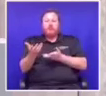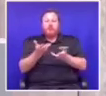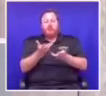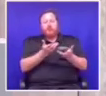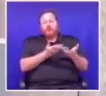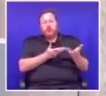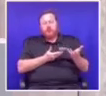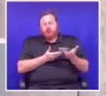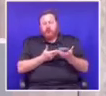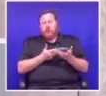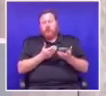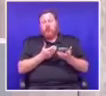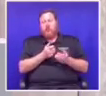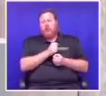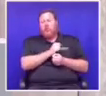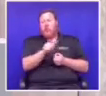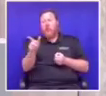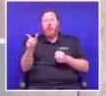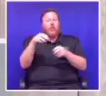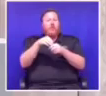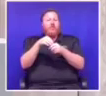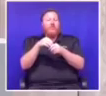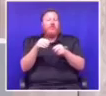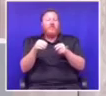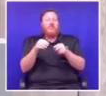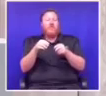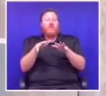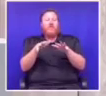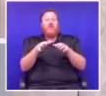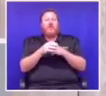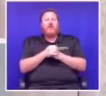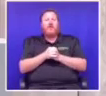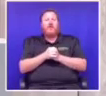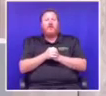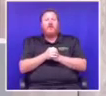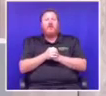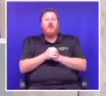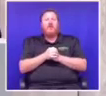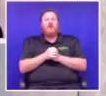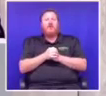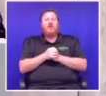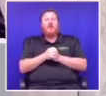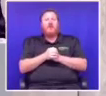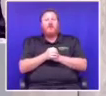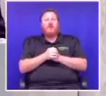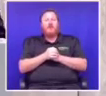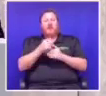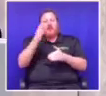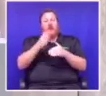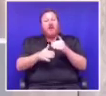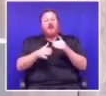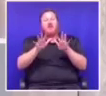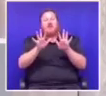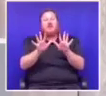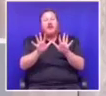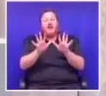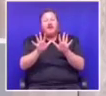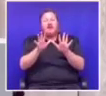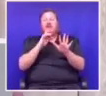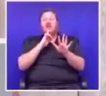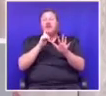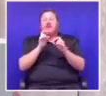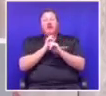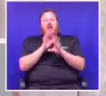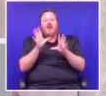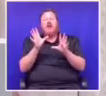parties were consulted that are represented in our parliament. In the end, 10 said, very clearly,